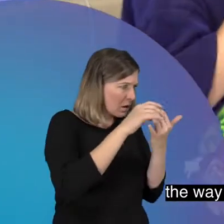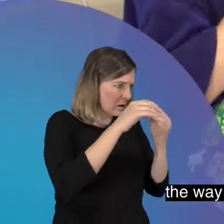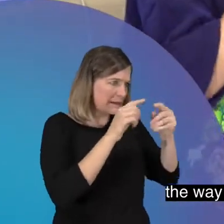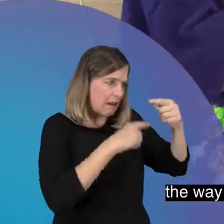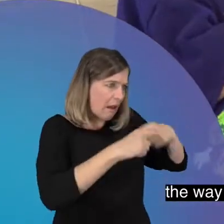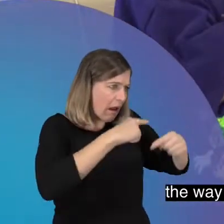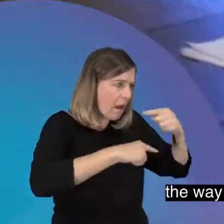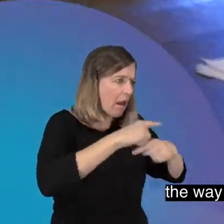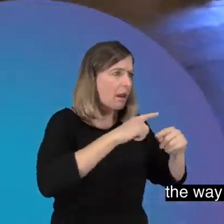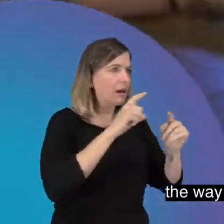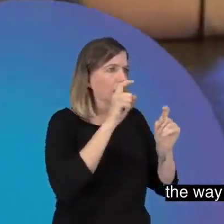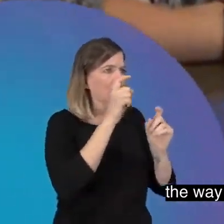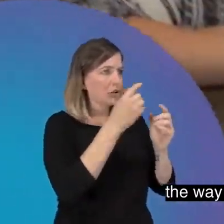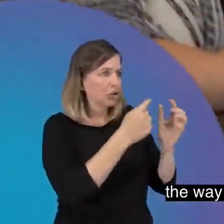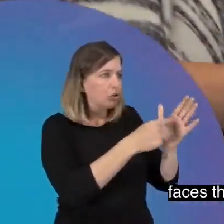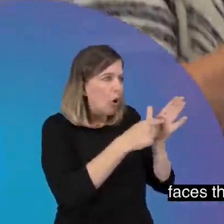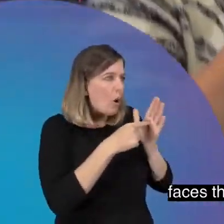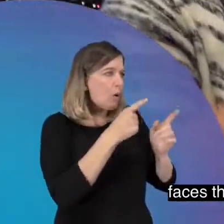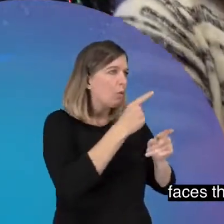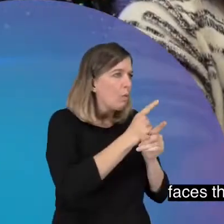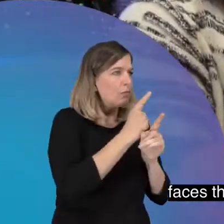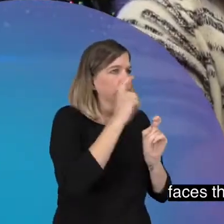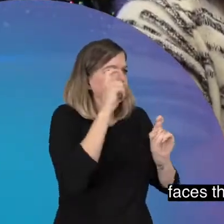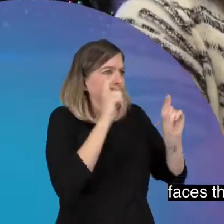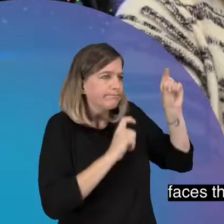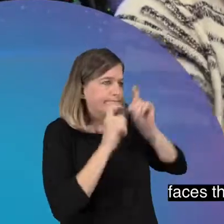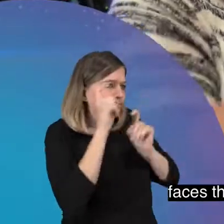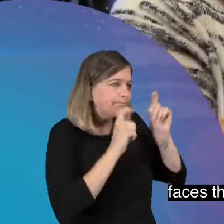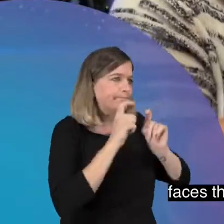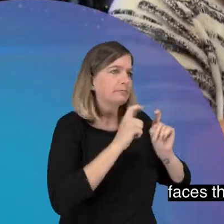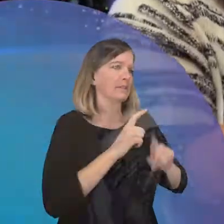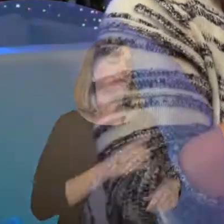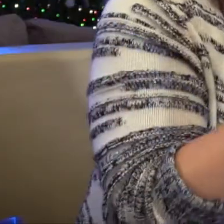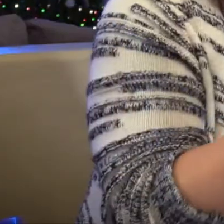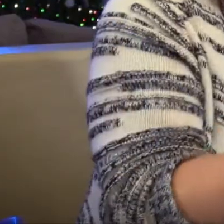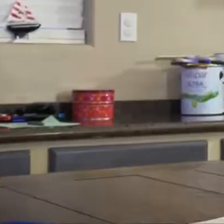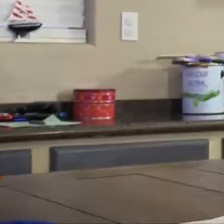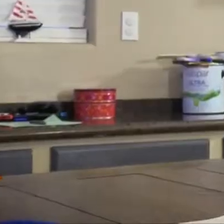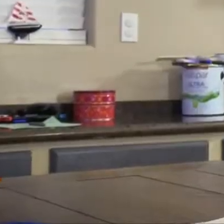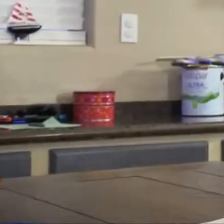they're supposed to be or making me make faces the way I'm supposed to make faces.